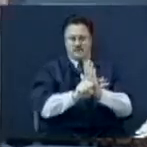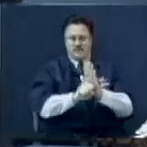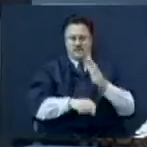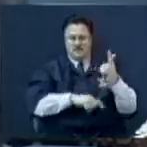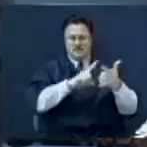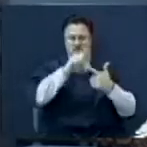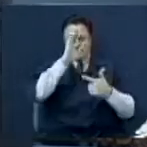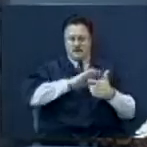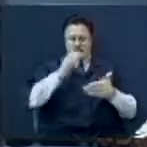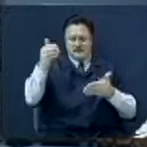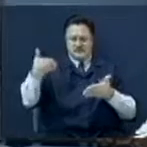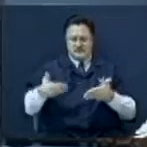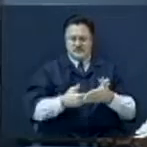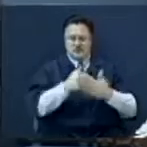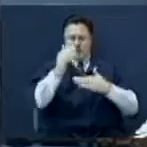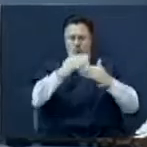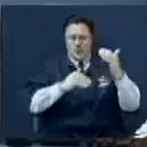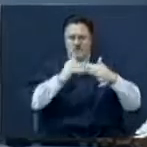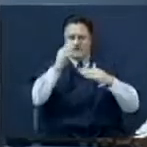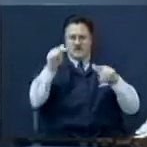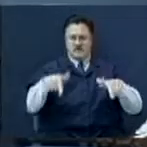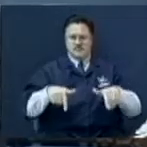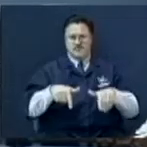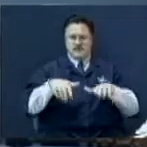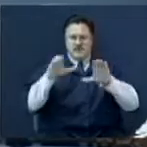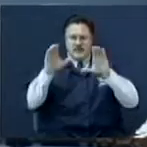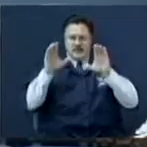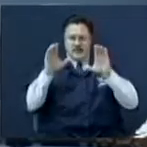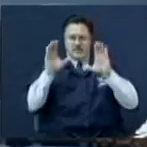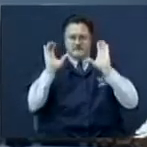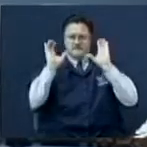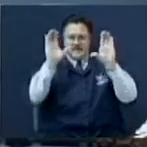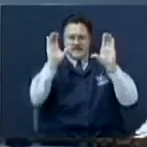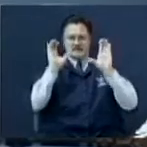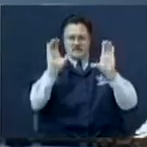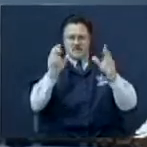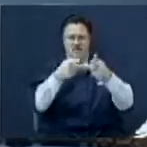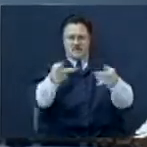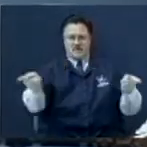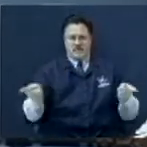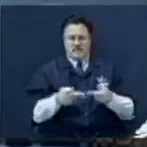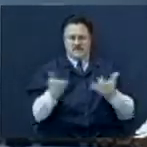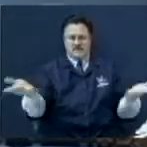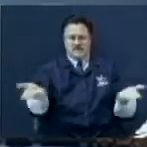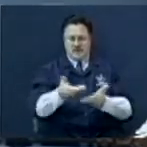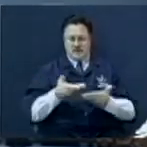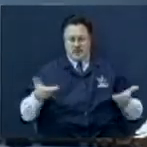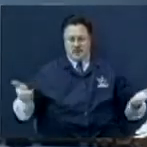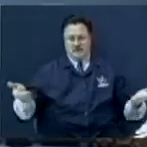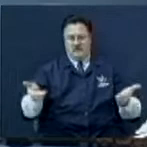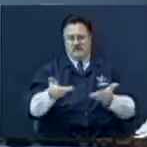God gives us a new building, that'll be a basketball court. That's what it shows right there. Hello.